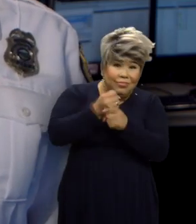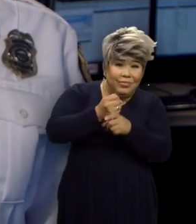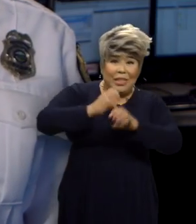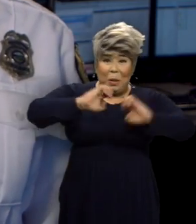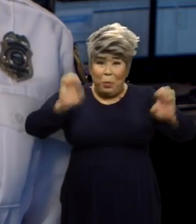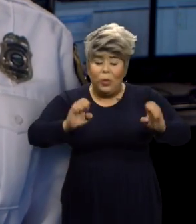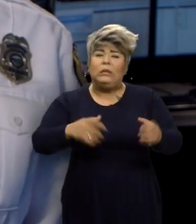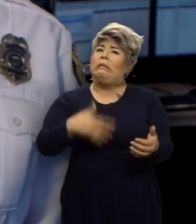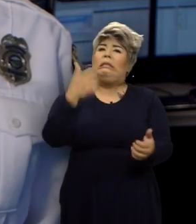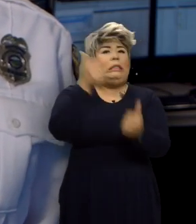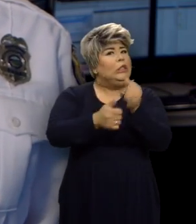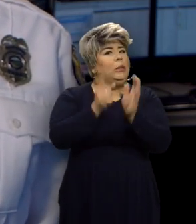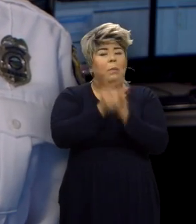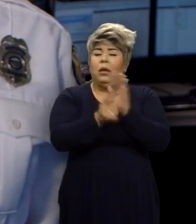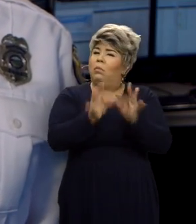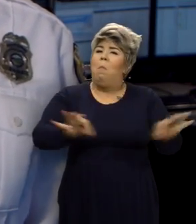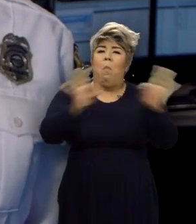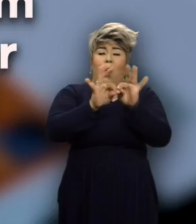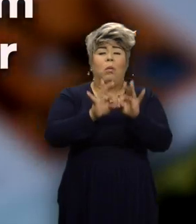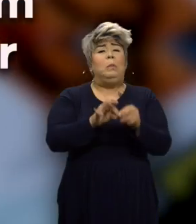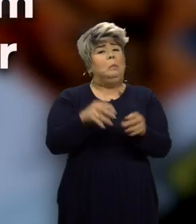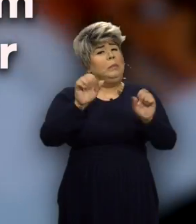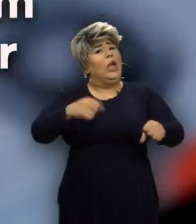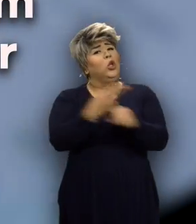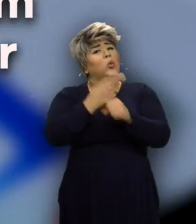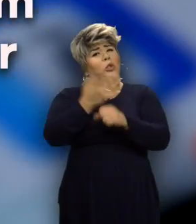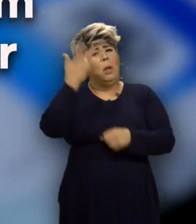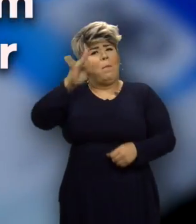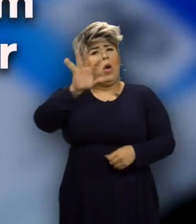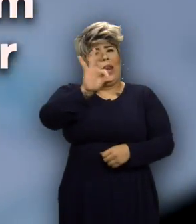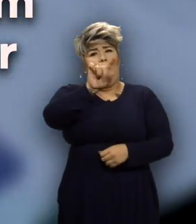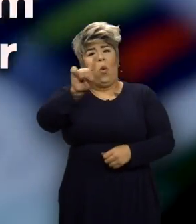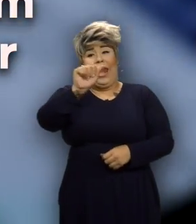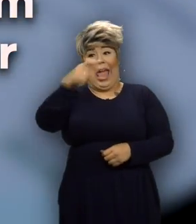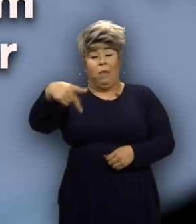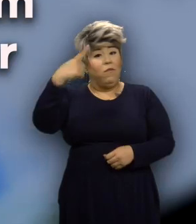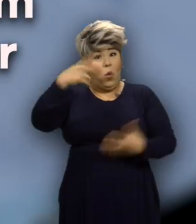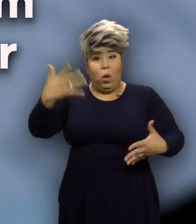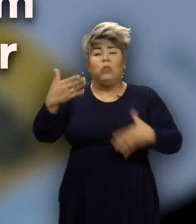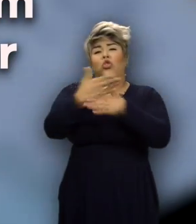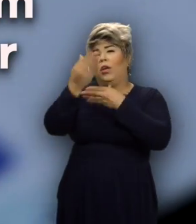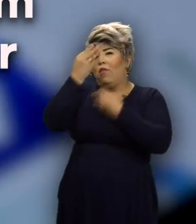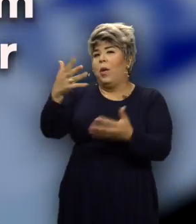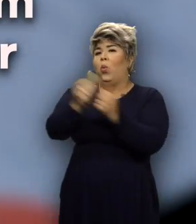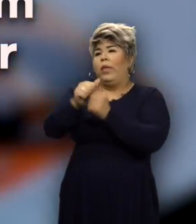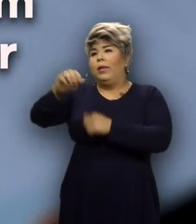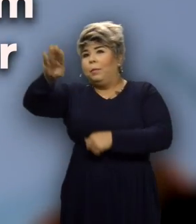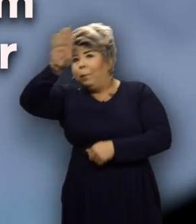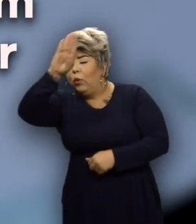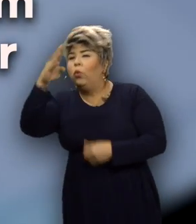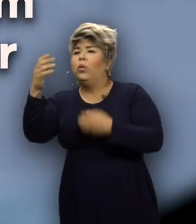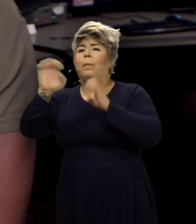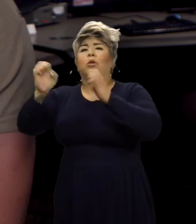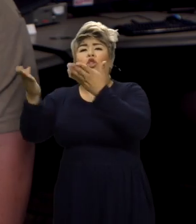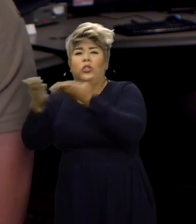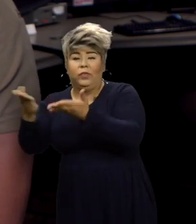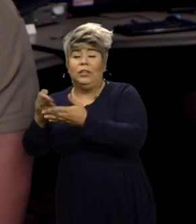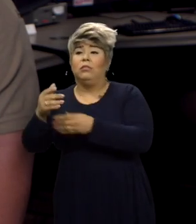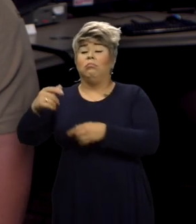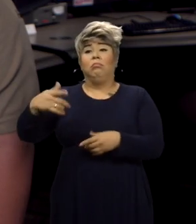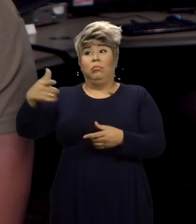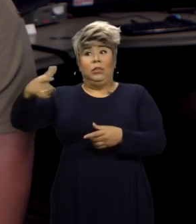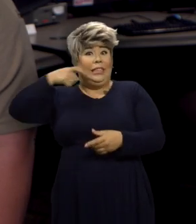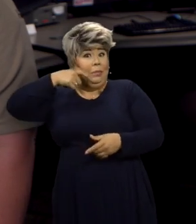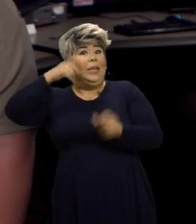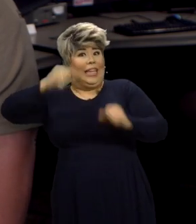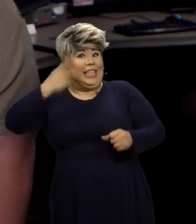During an emergency, seconds matter. Use the free Smart 911 app to provide vital information to first responders. Dispatchers